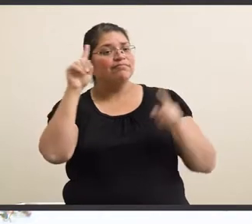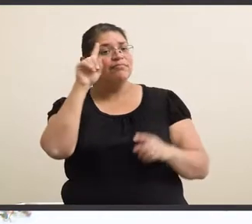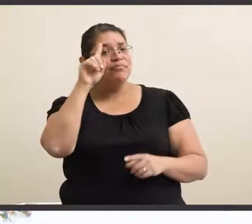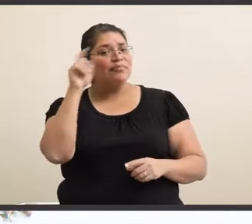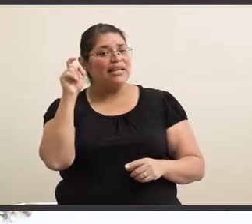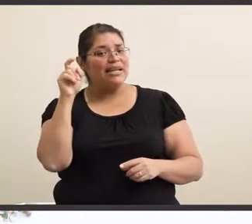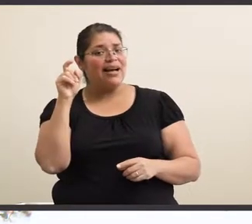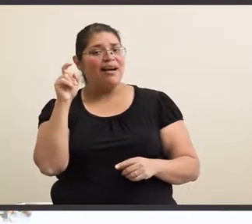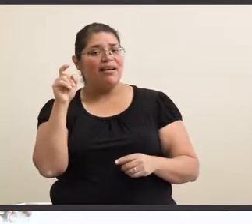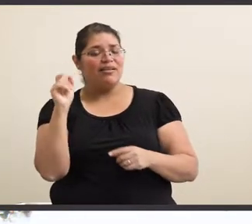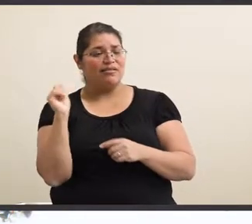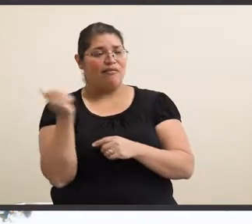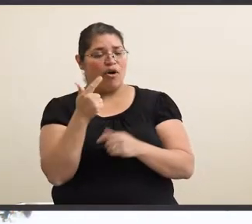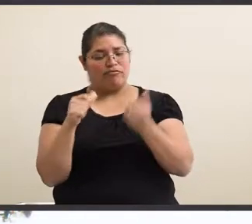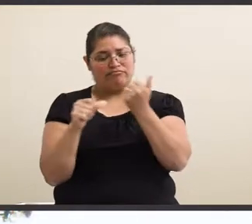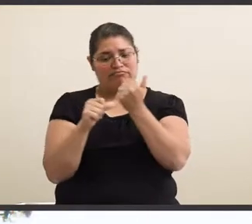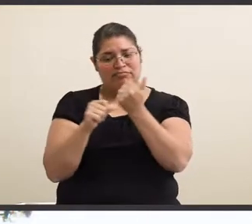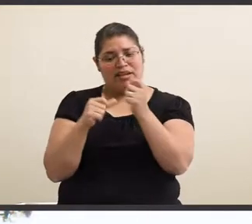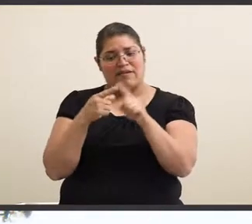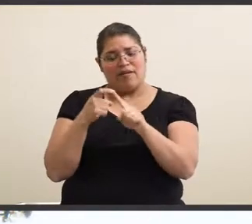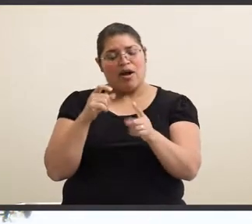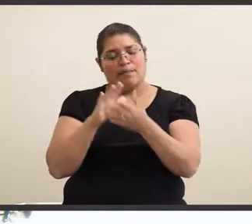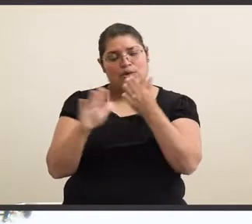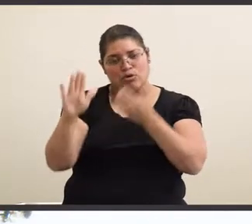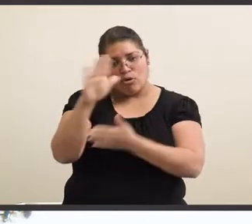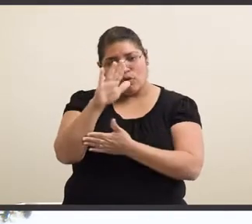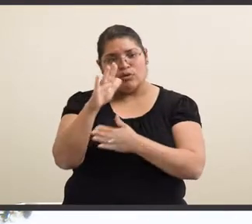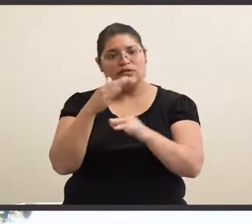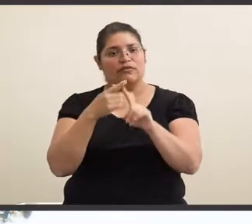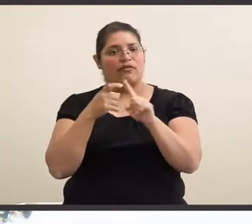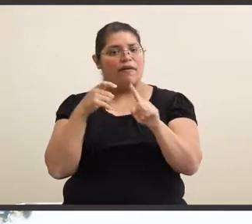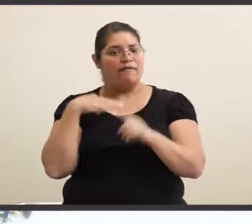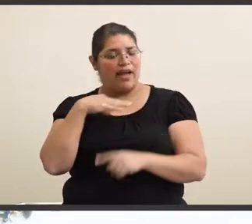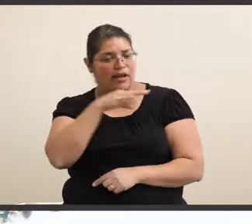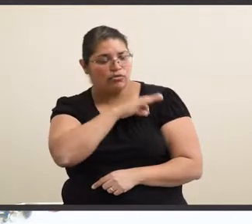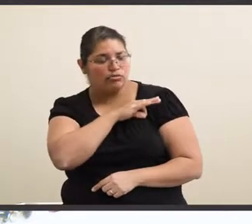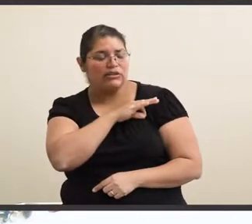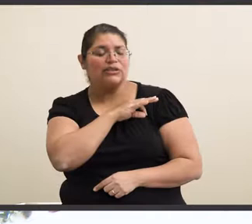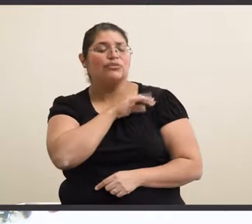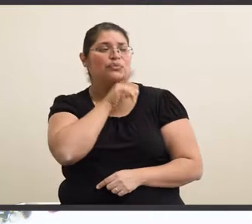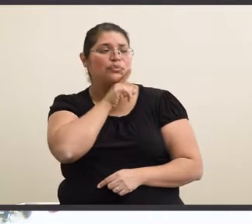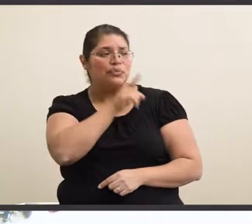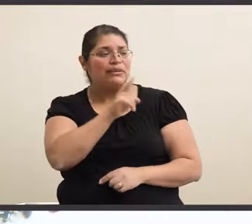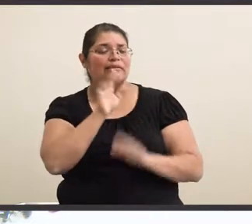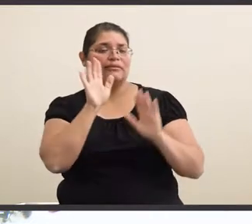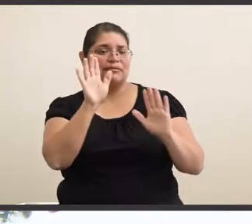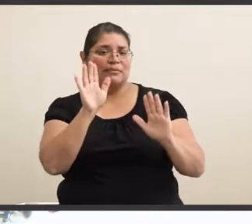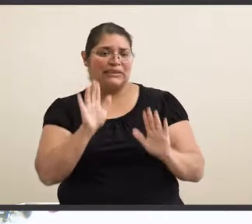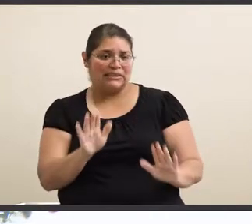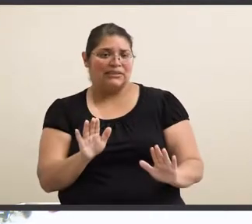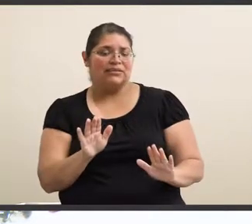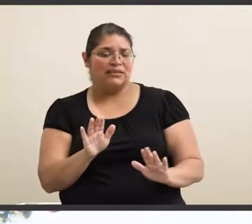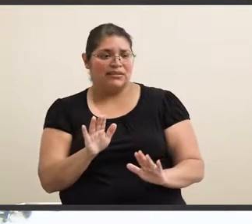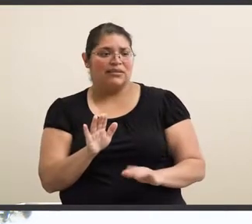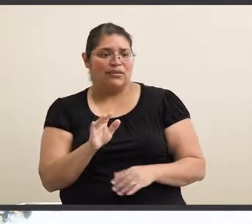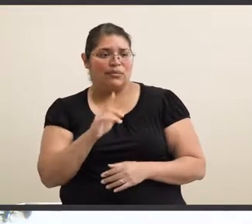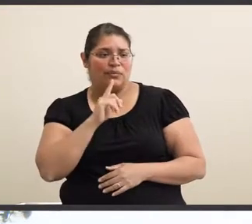all these assistance from the college, the faculty. It's pretty amazing that